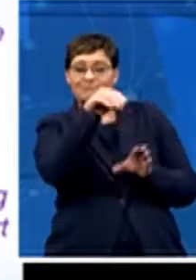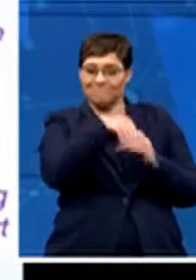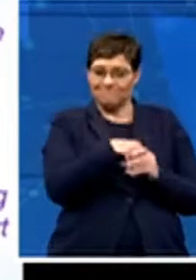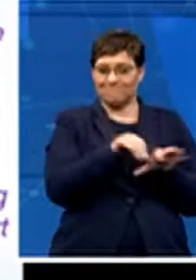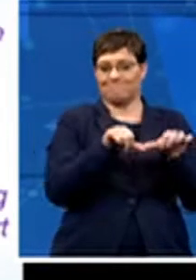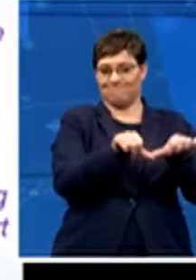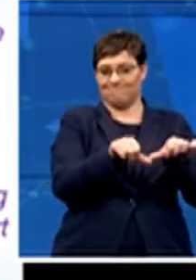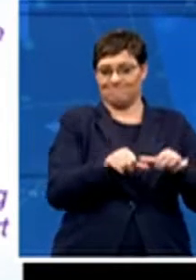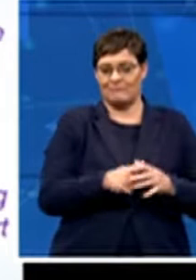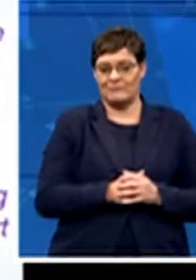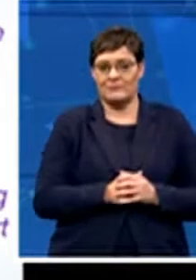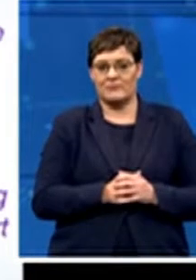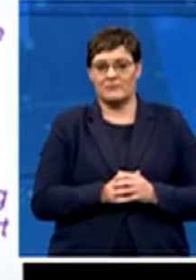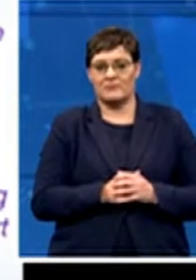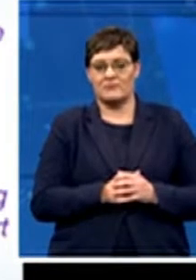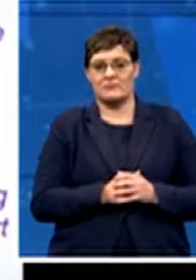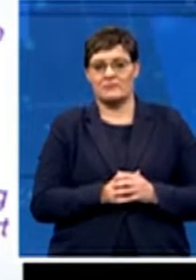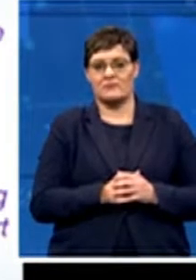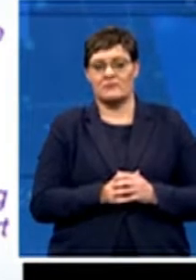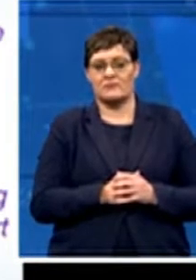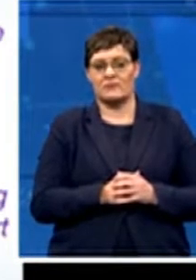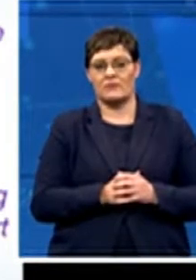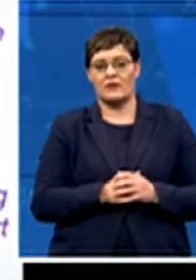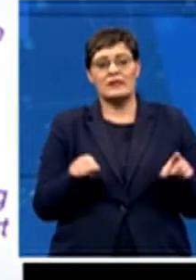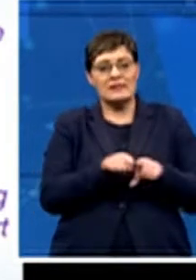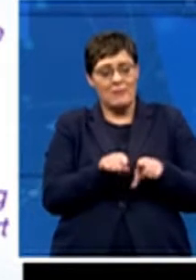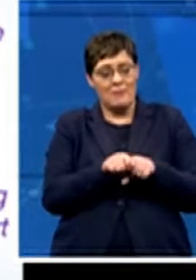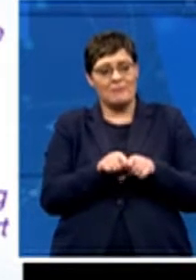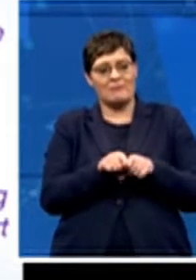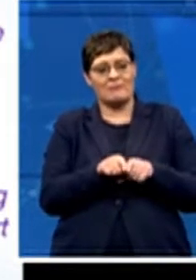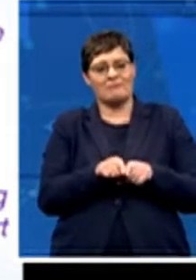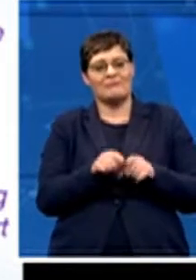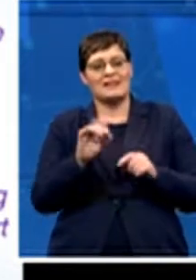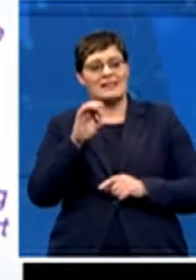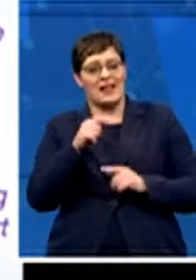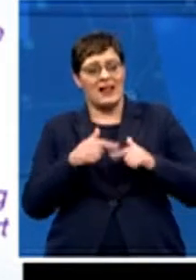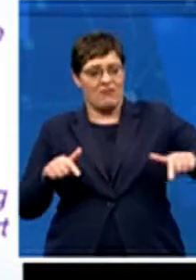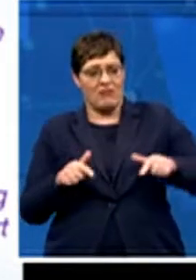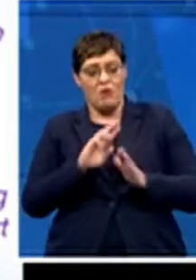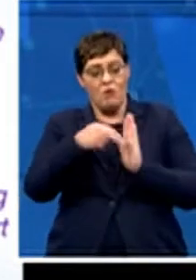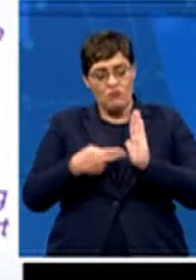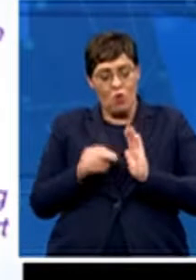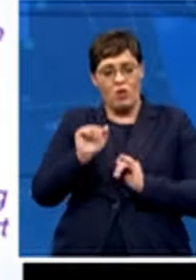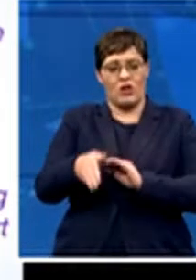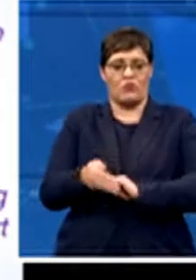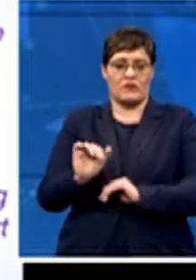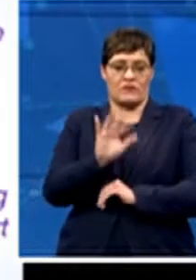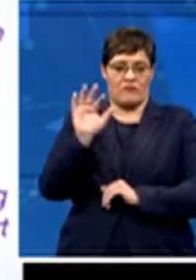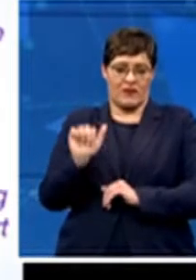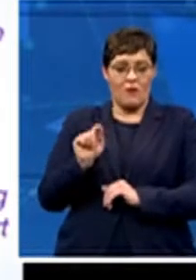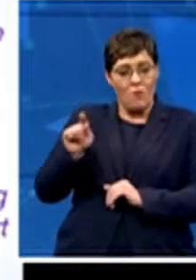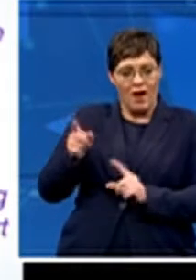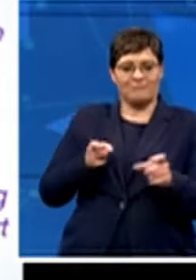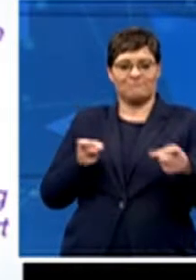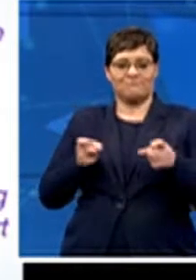Also at the distal level is obviously the role of Cricket South Africa as they are the governing body of under which these